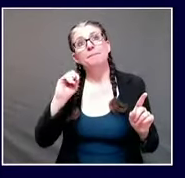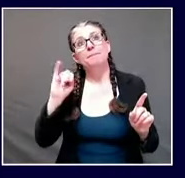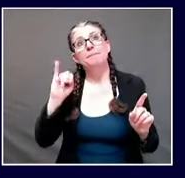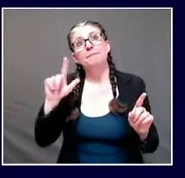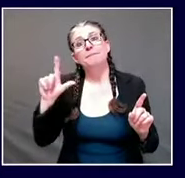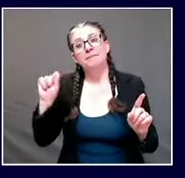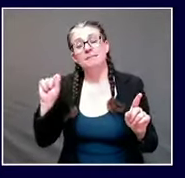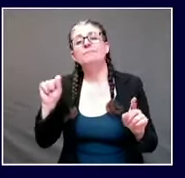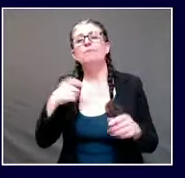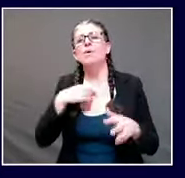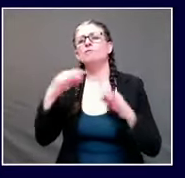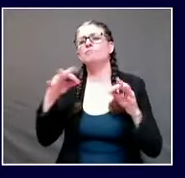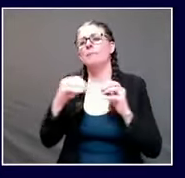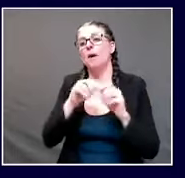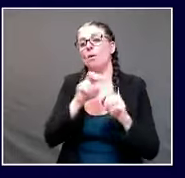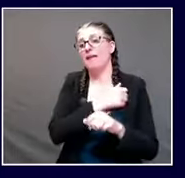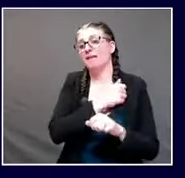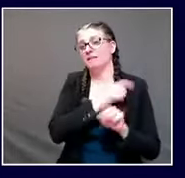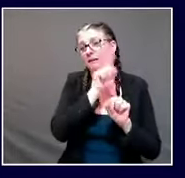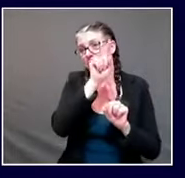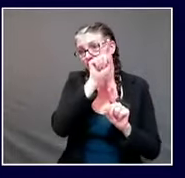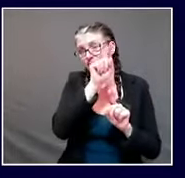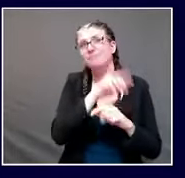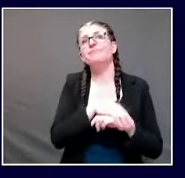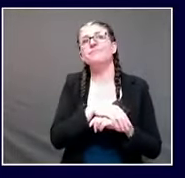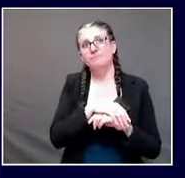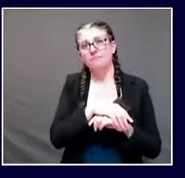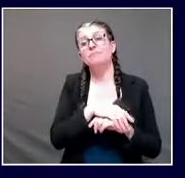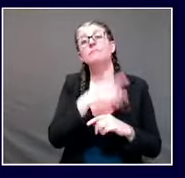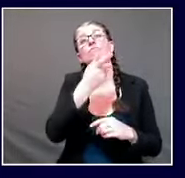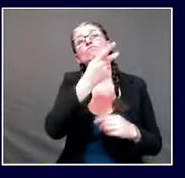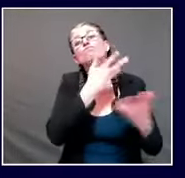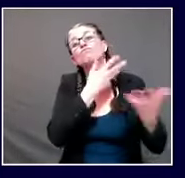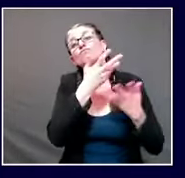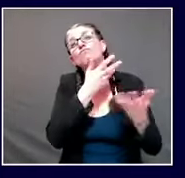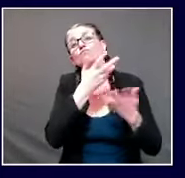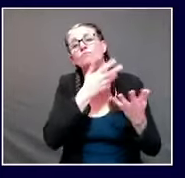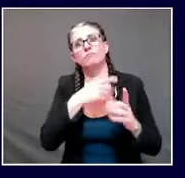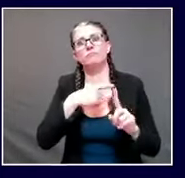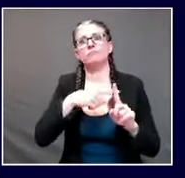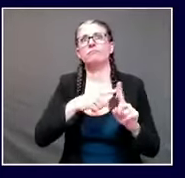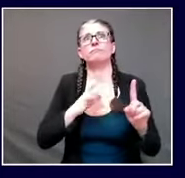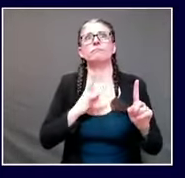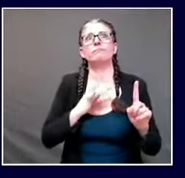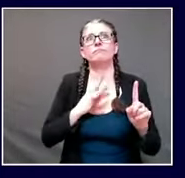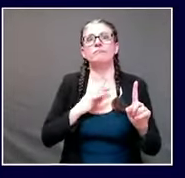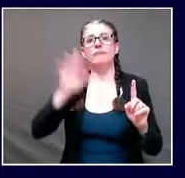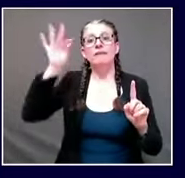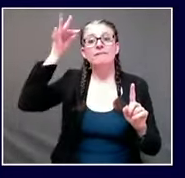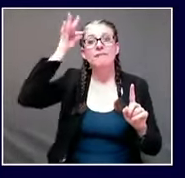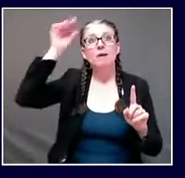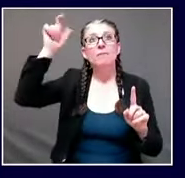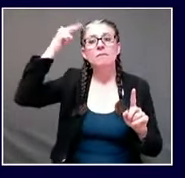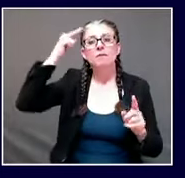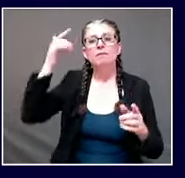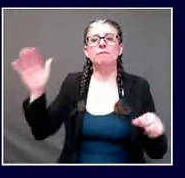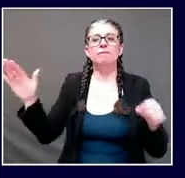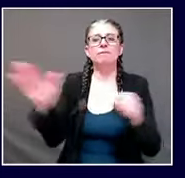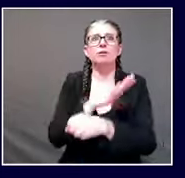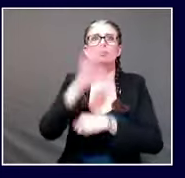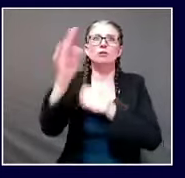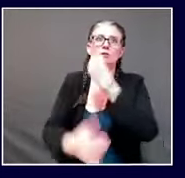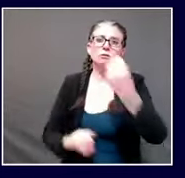major advantage they have is that they have a federal government government who's willing to support families continuously they